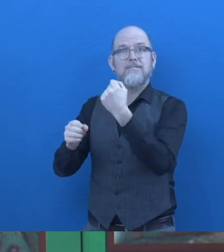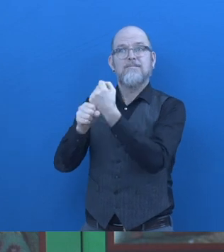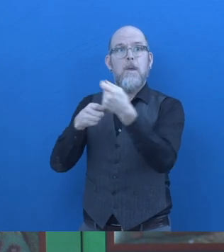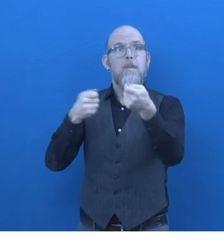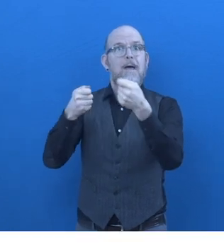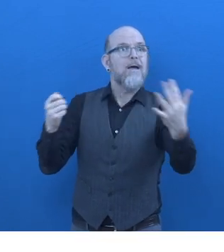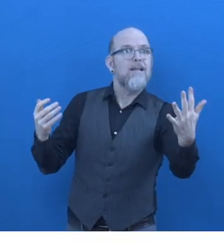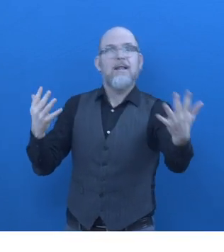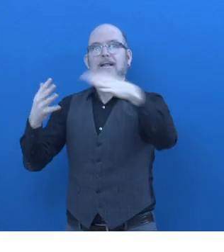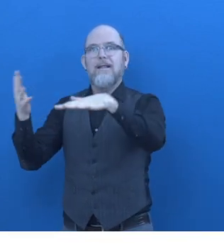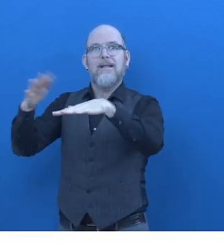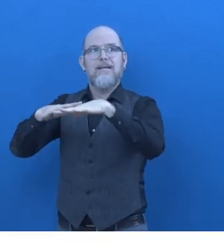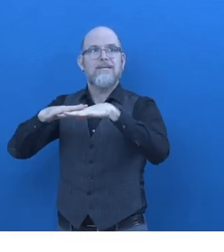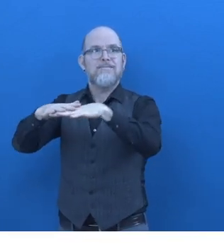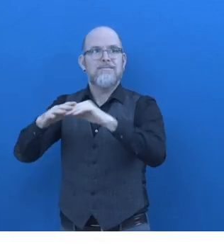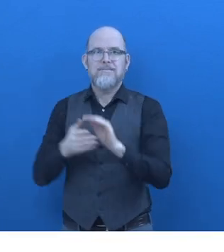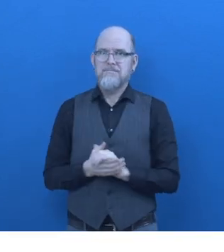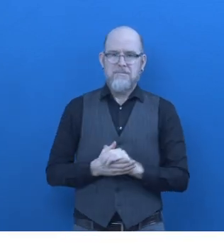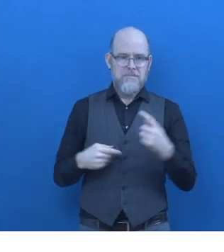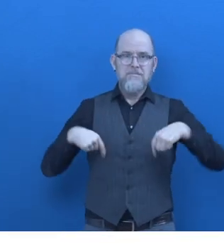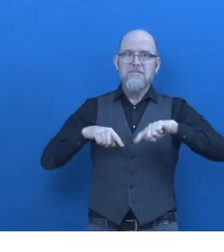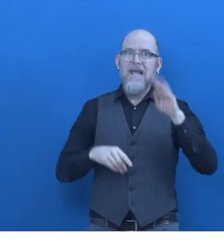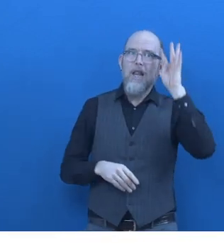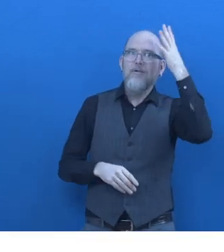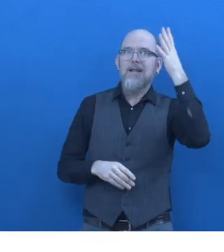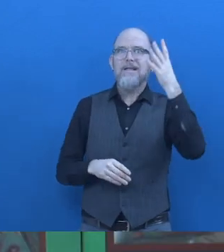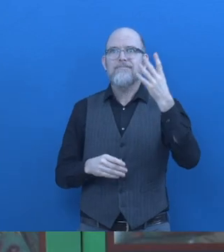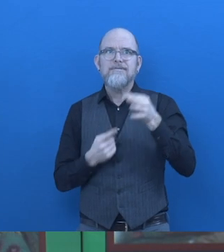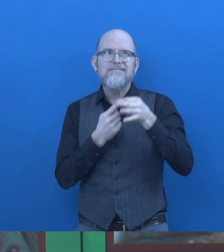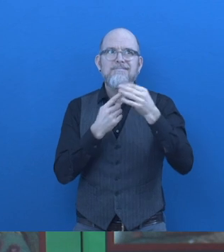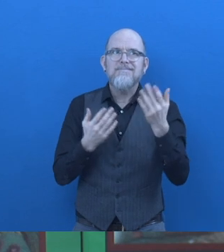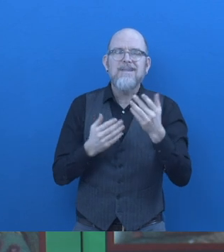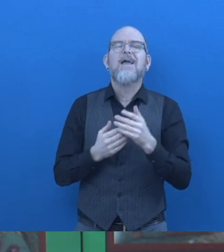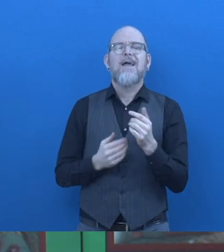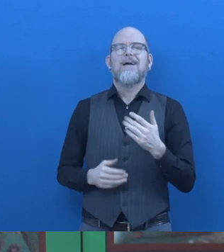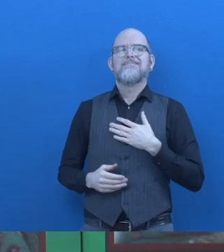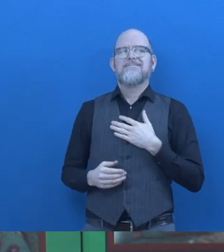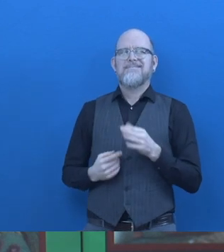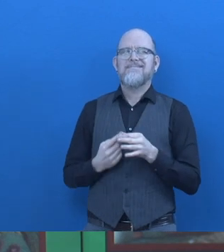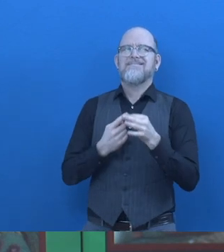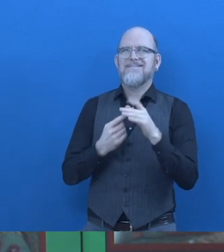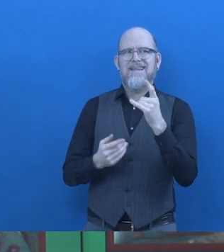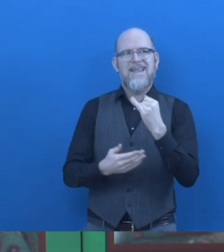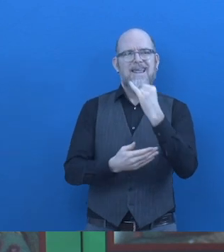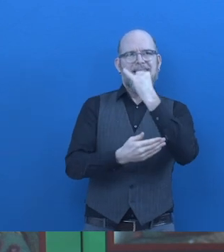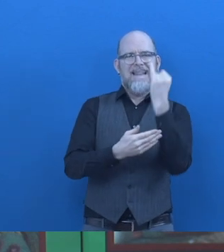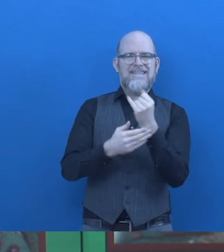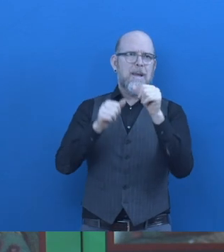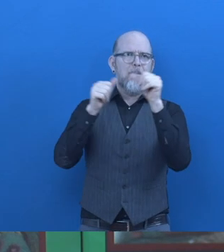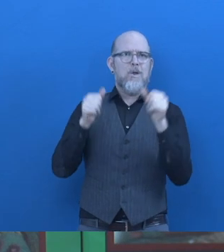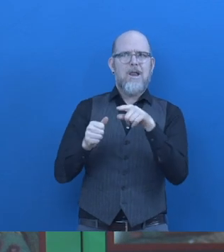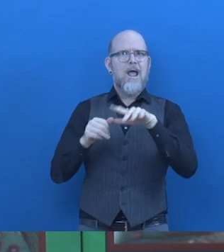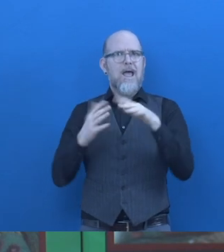work together. What is unique and innovative about Jubica? It is unique because it's designed such a way